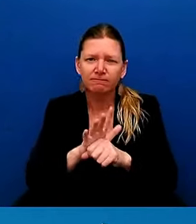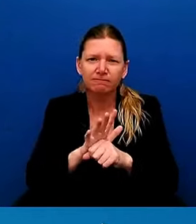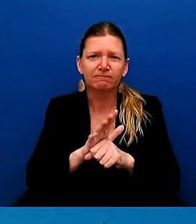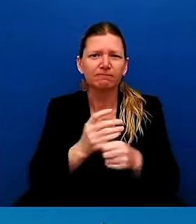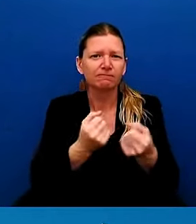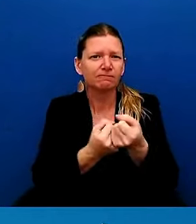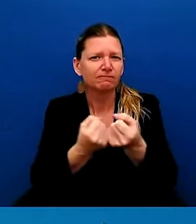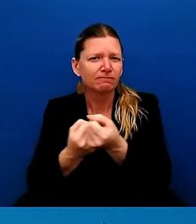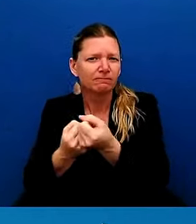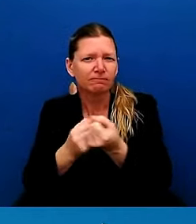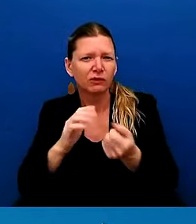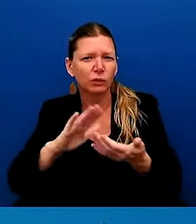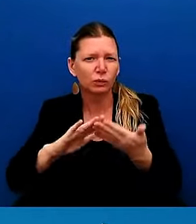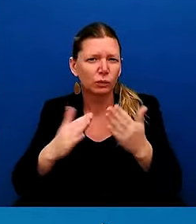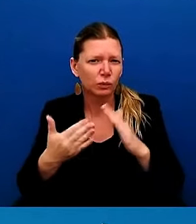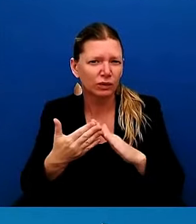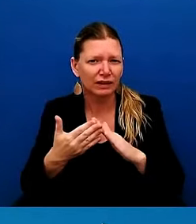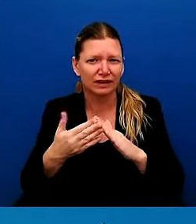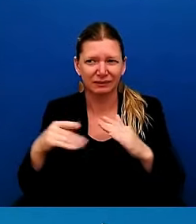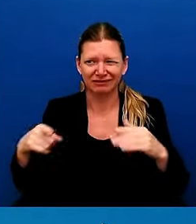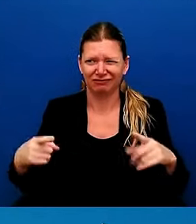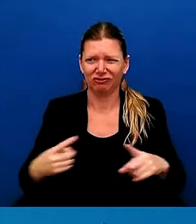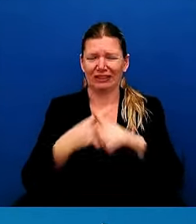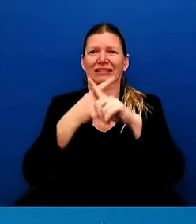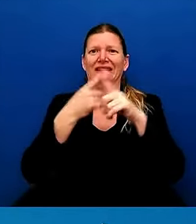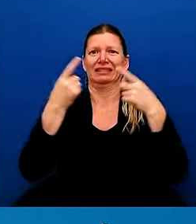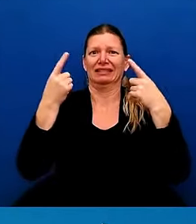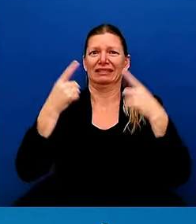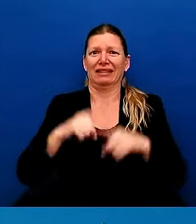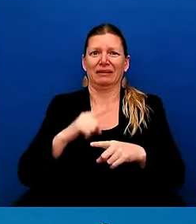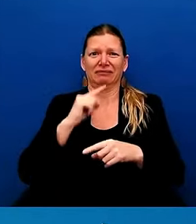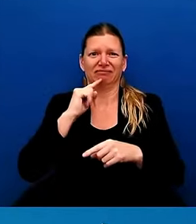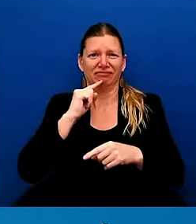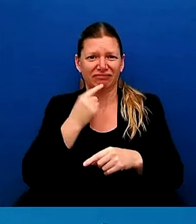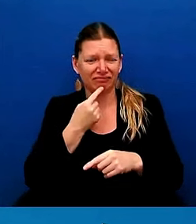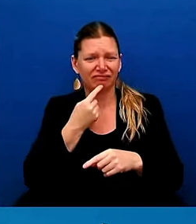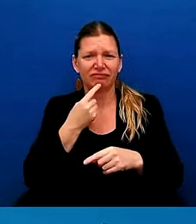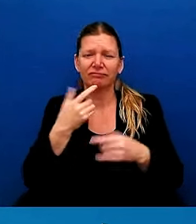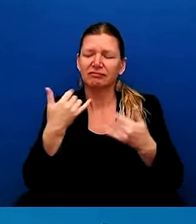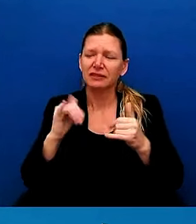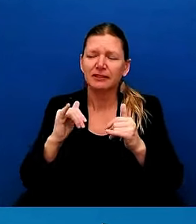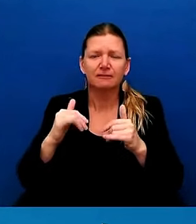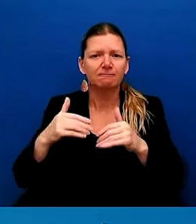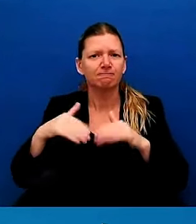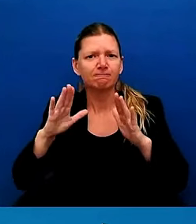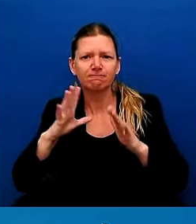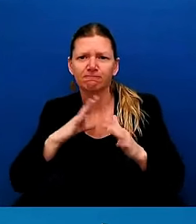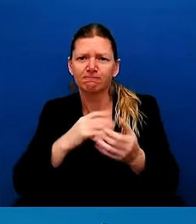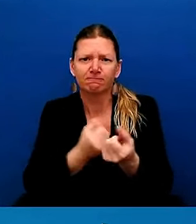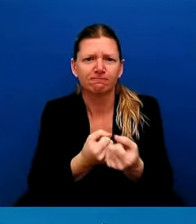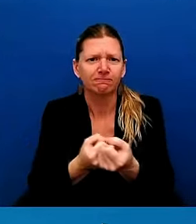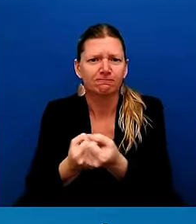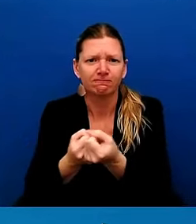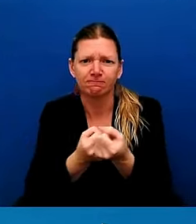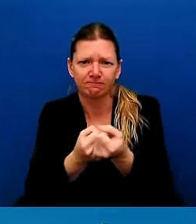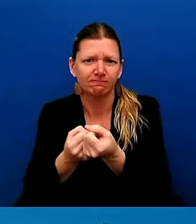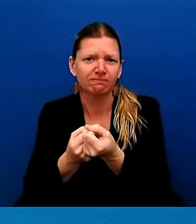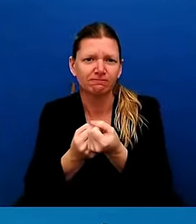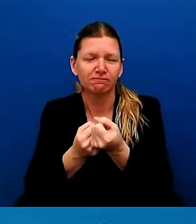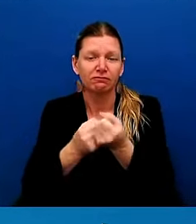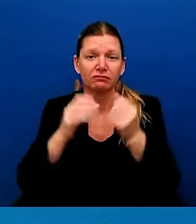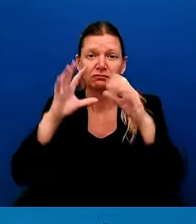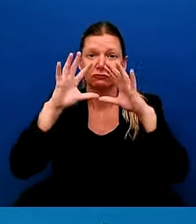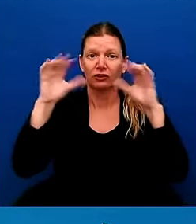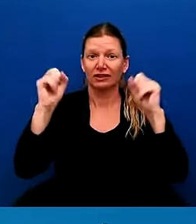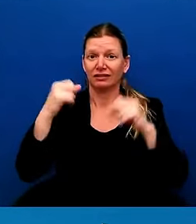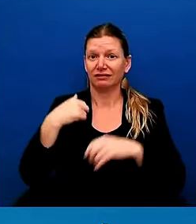selfless in the way that they do that work. The president and I have been paying close attention from